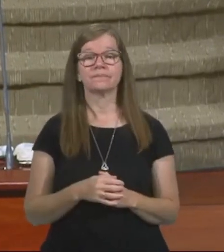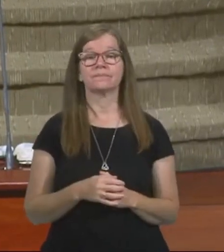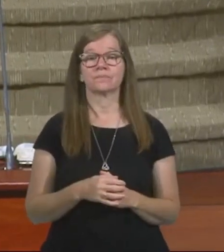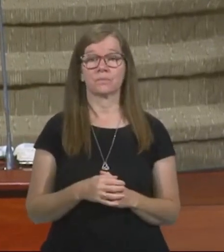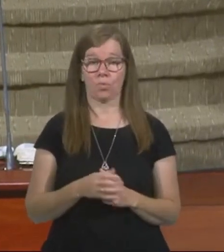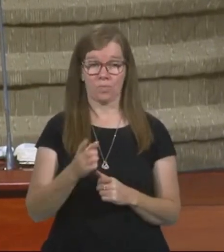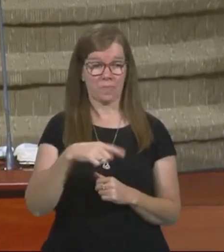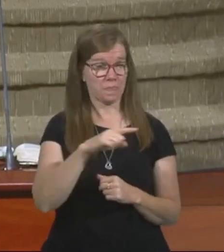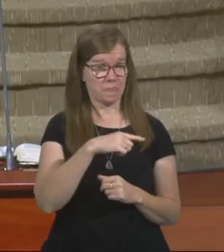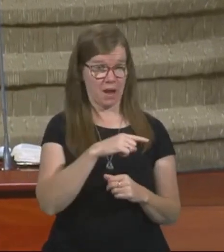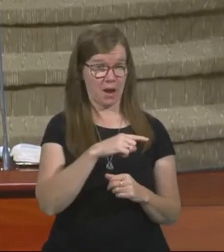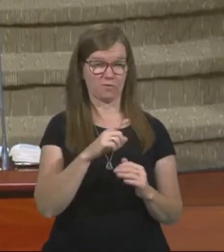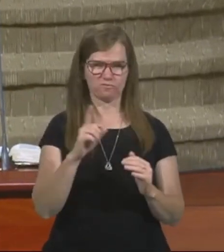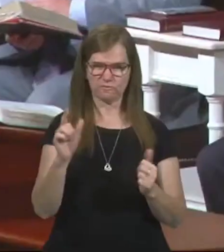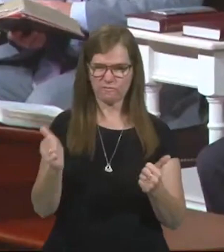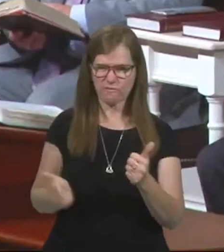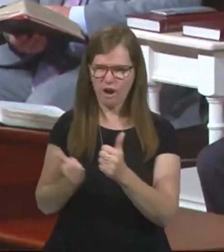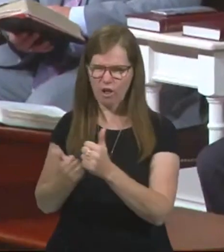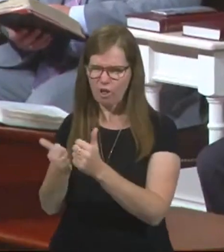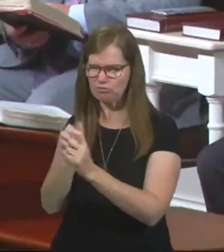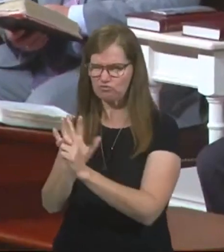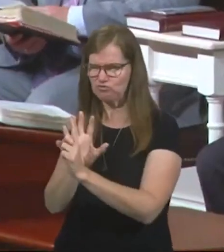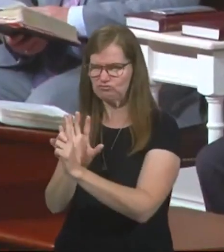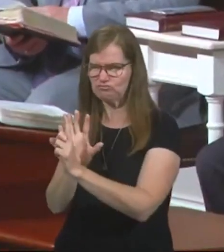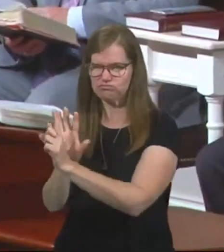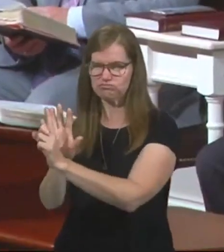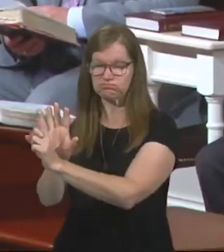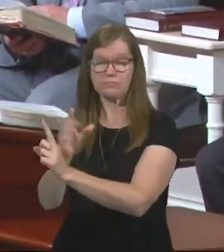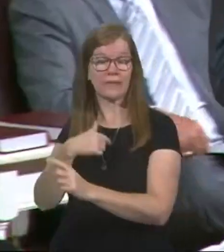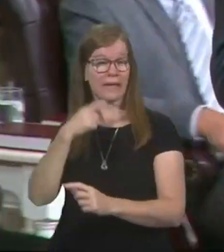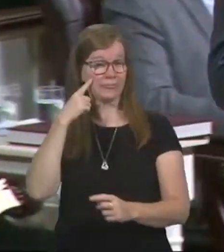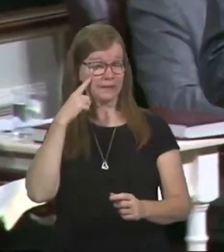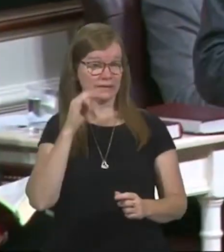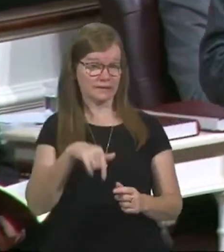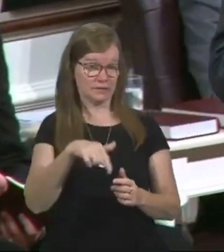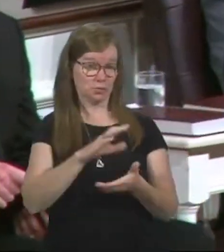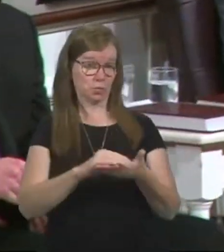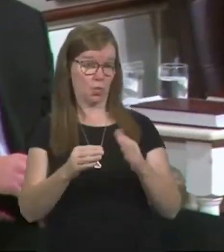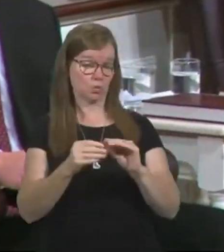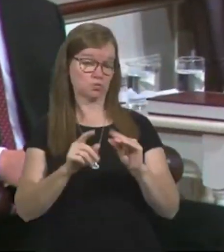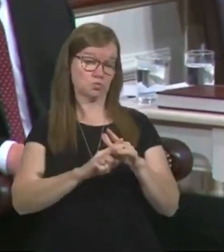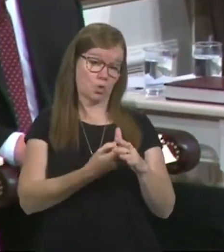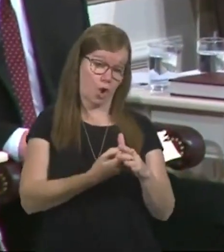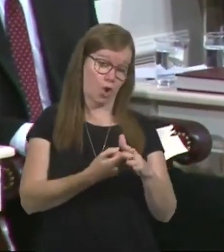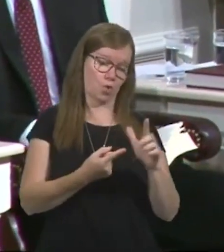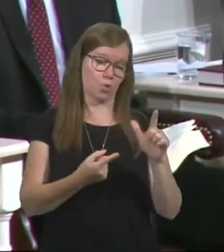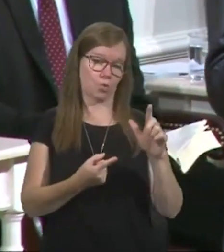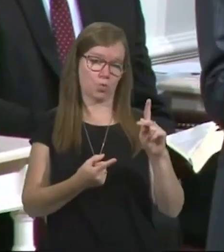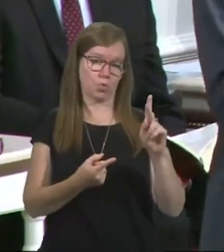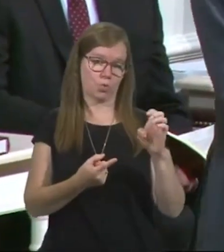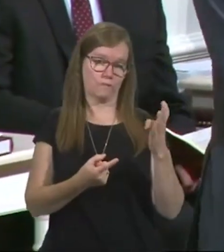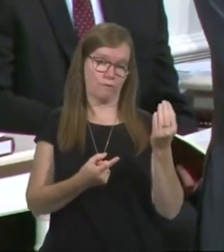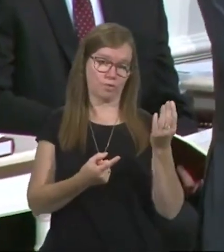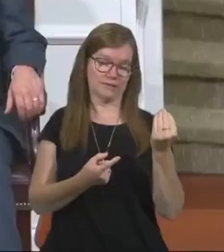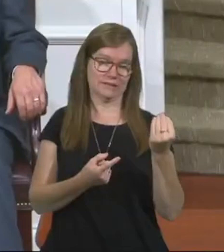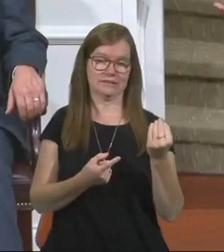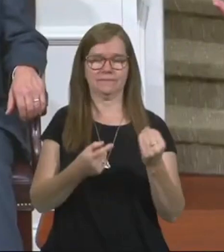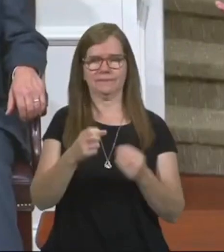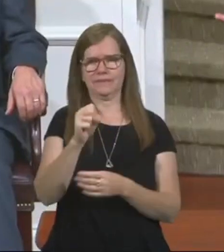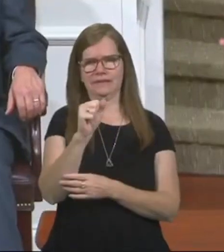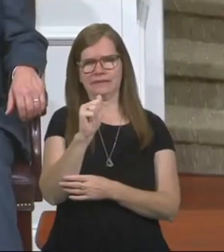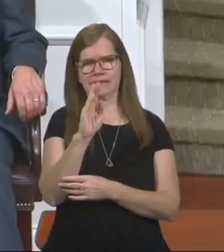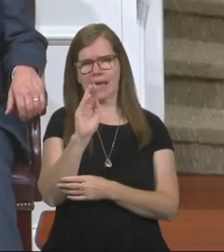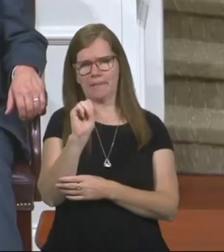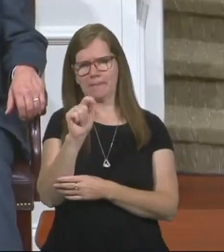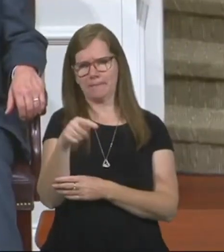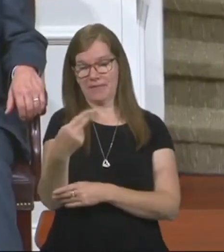they're following him around. I think this story probably begins in Luke chapter 14. Where on the Sabbath day, this seems to be happening